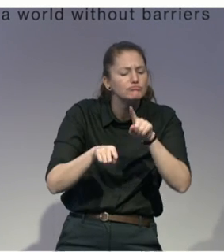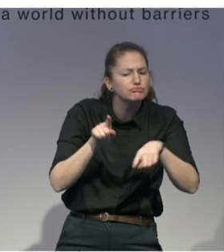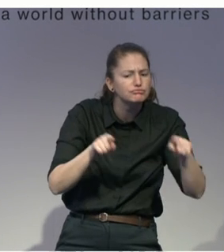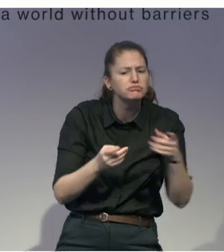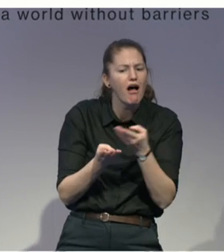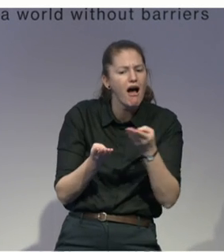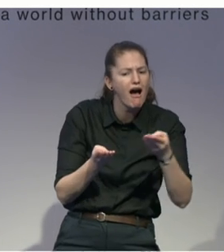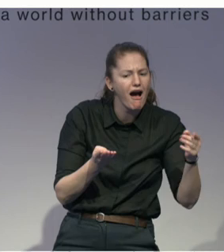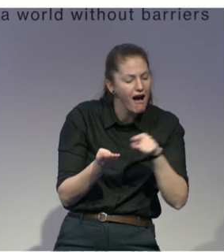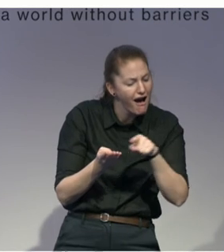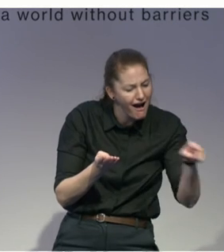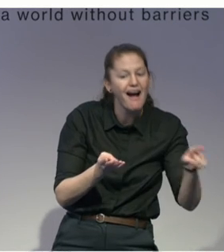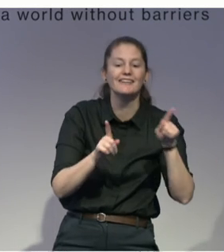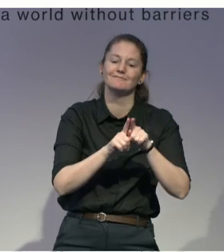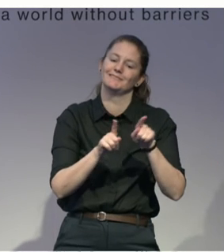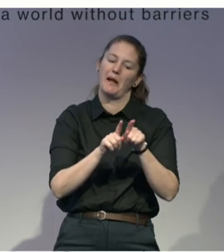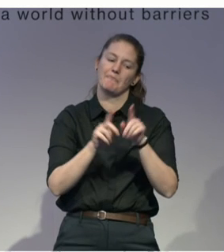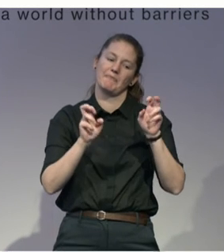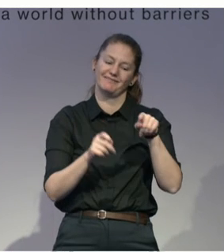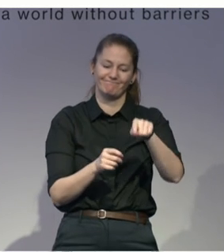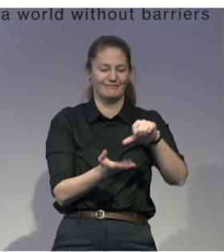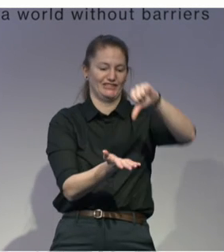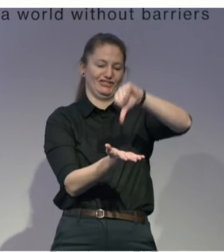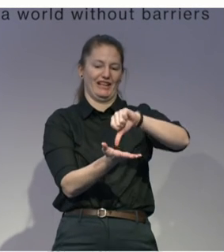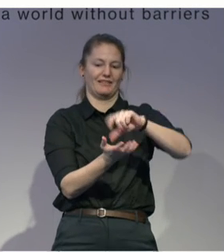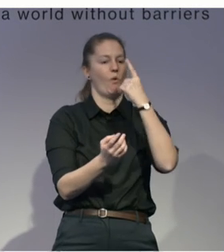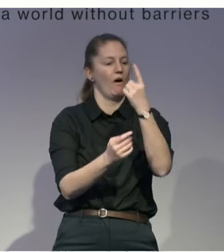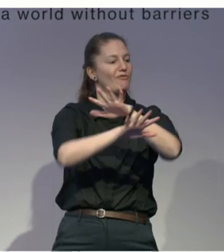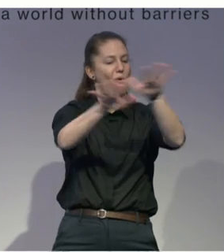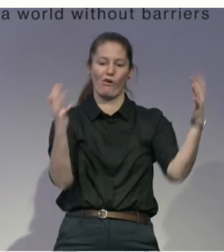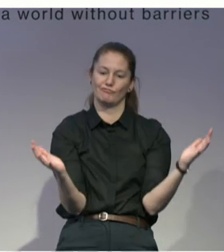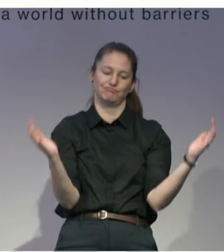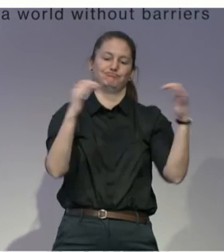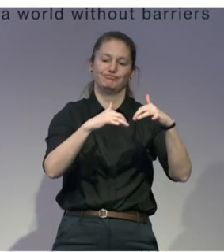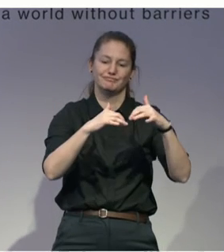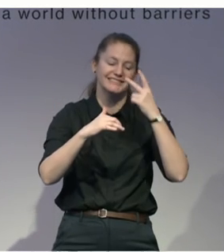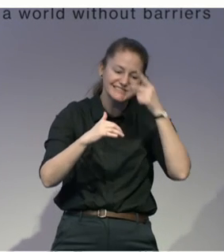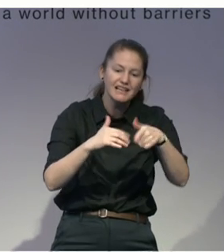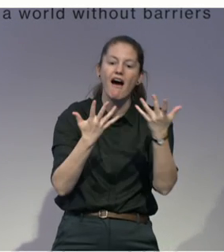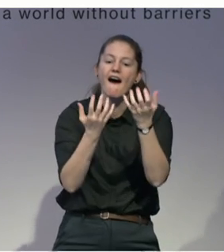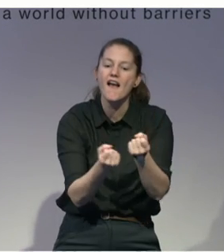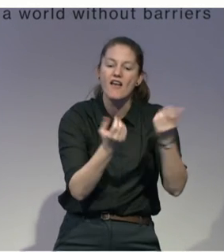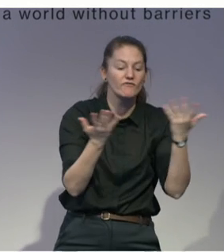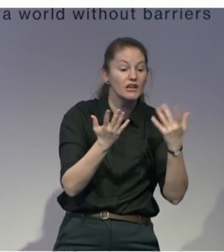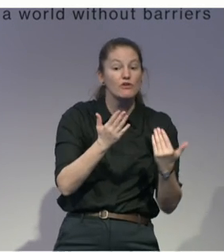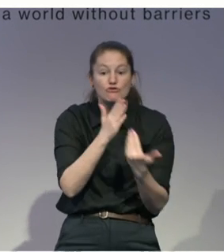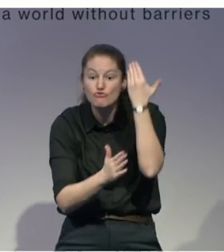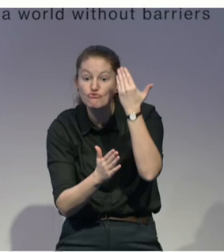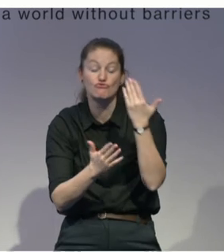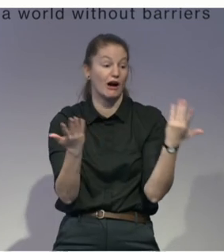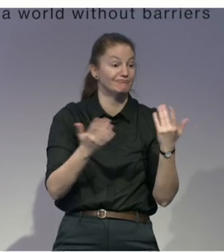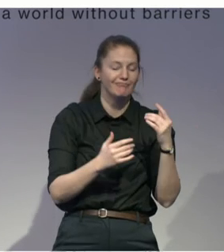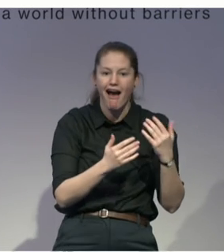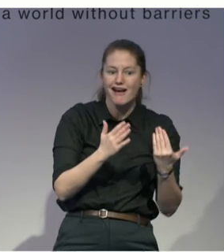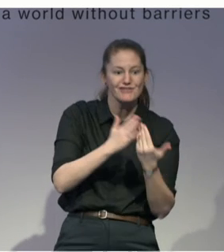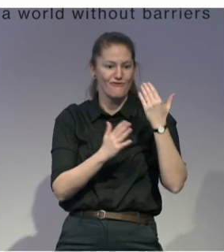gather the like-minded people to come together to innovate and create new products for persons with disabilities. And last of all, we also house